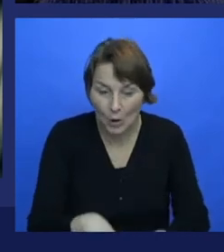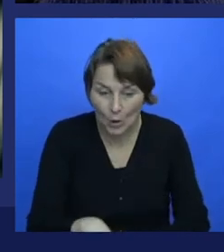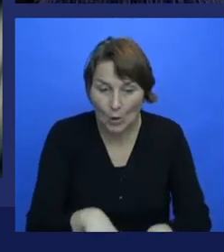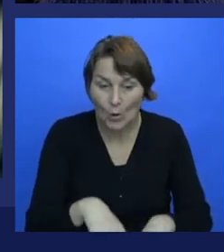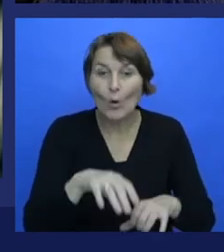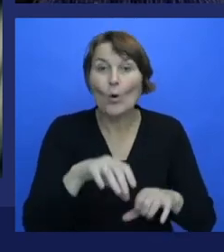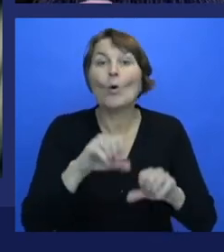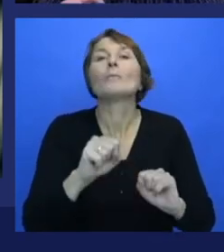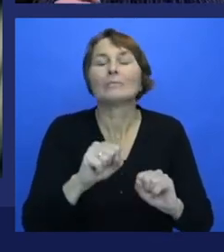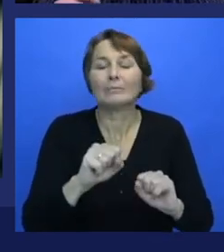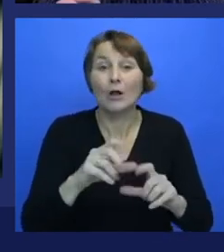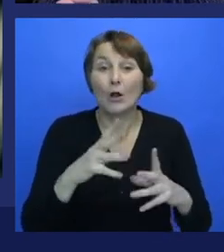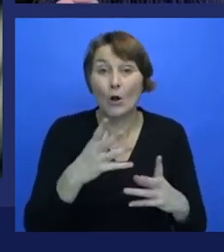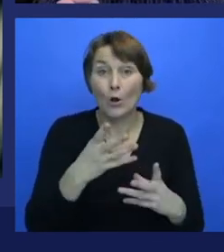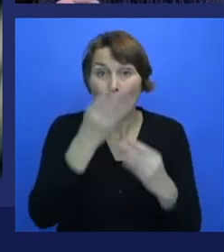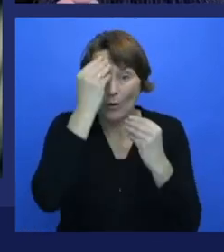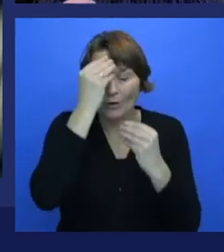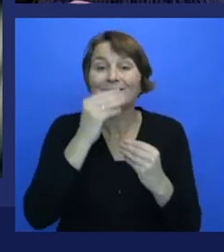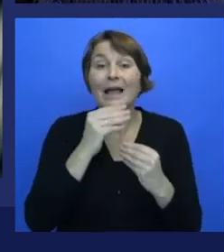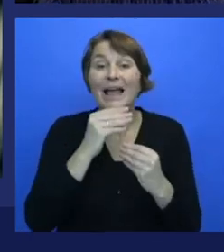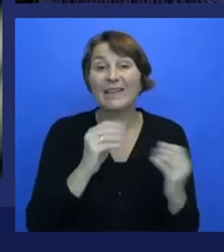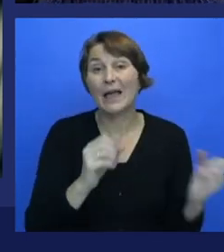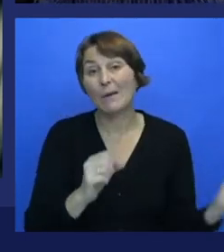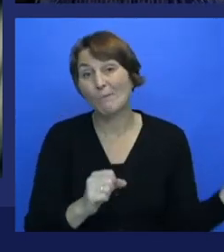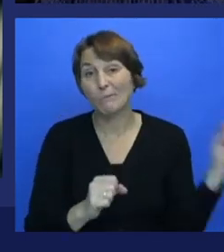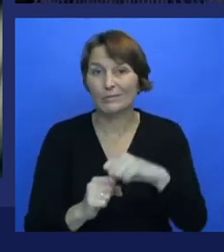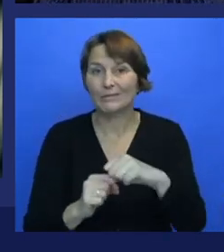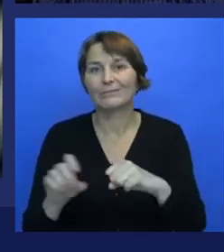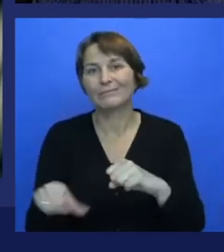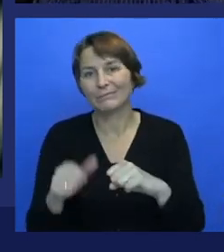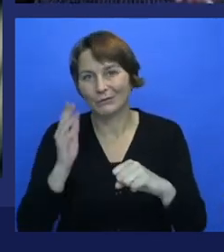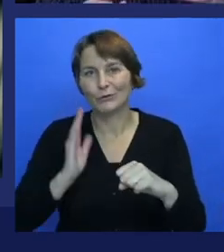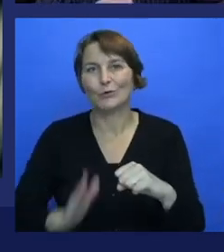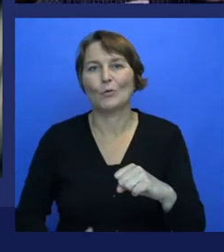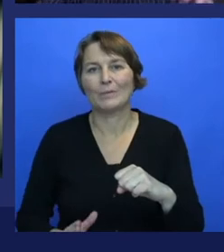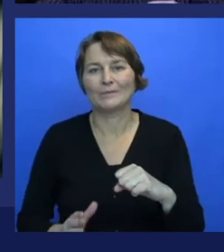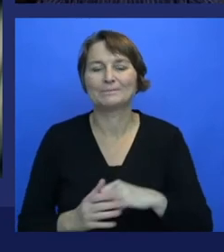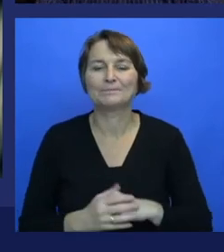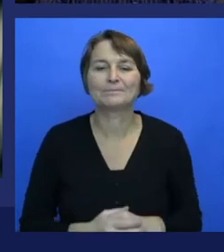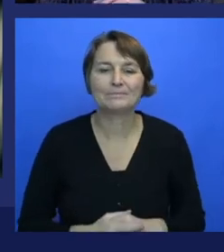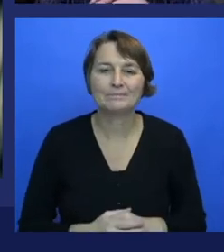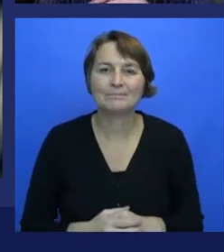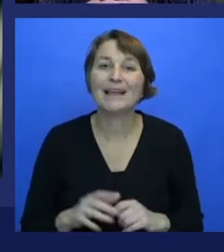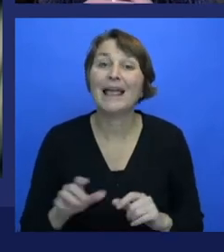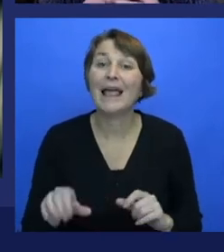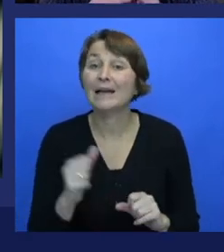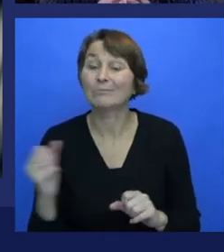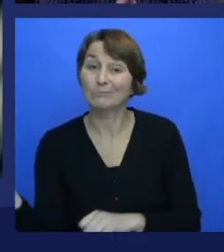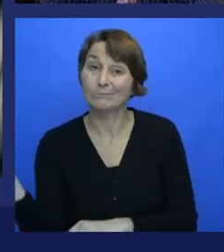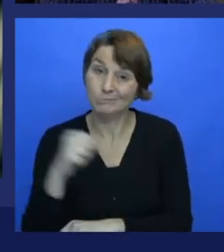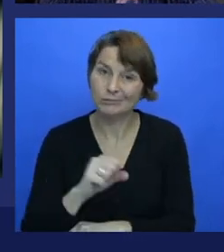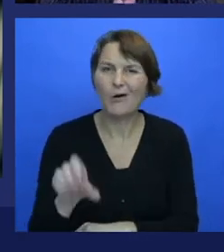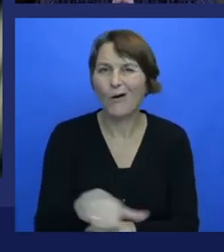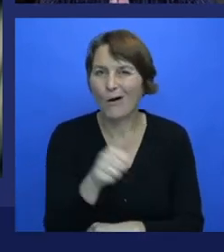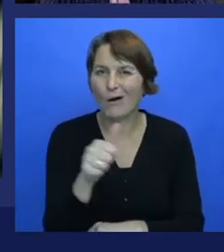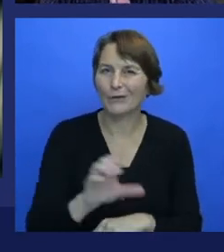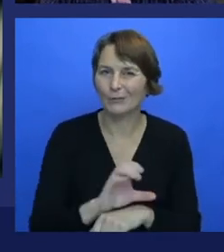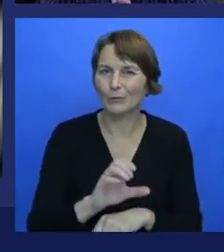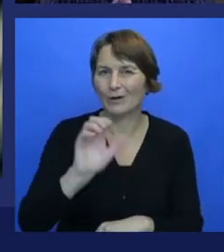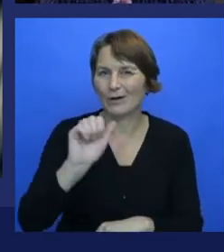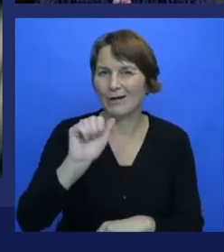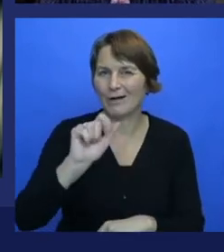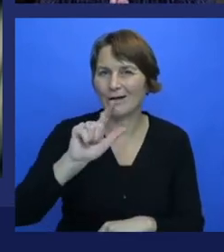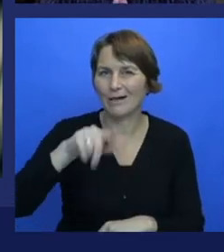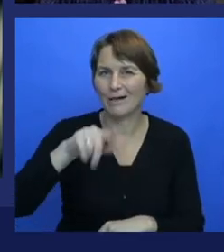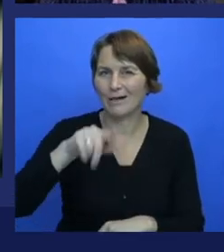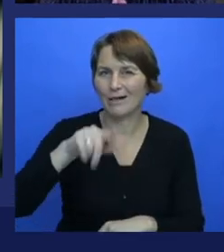against playing Go. They also did a demonstration, and this was just a couple of years ago, where they put it up against